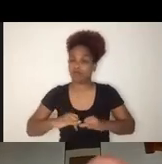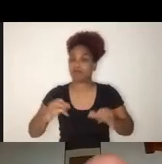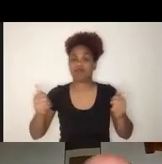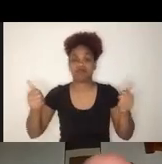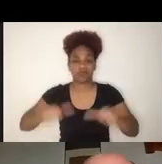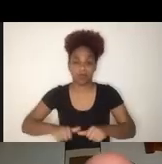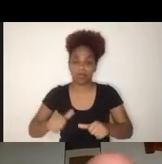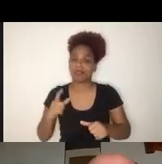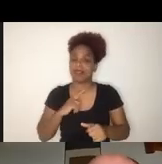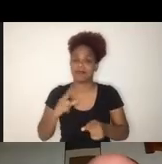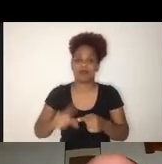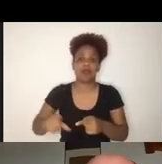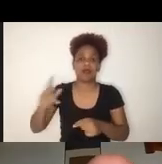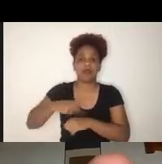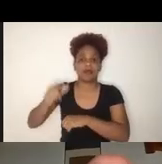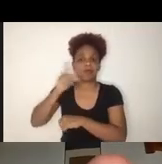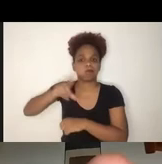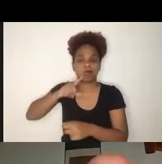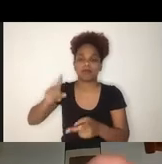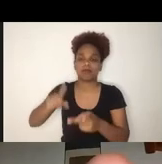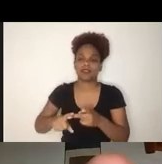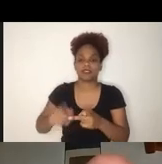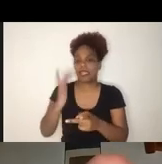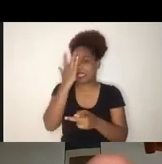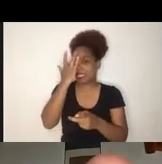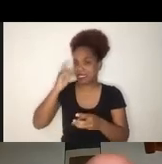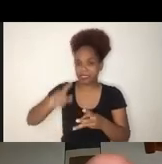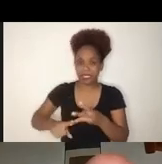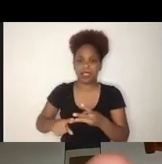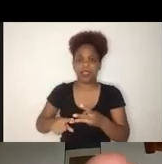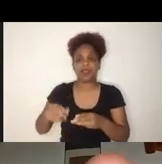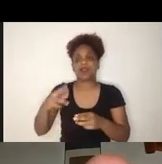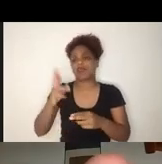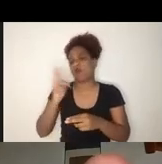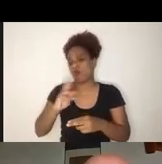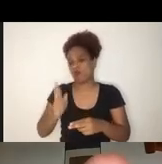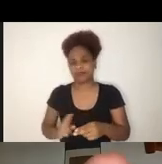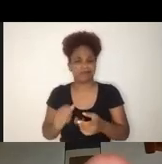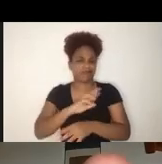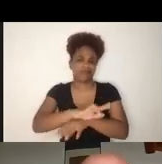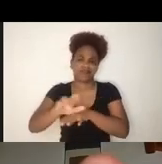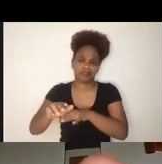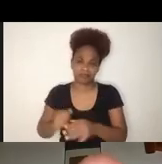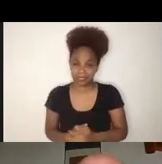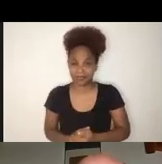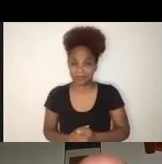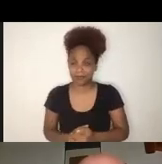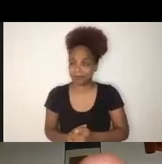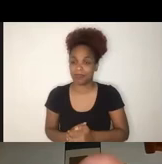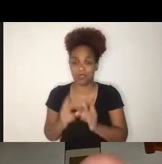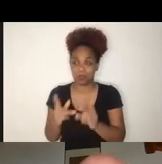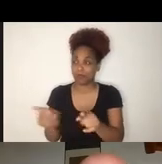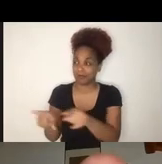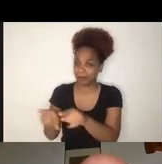etc. So this crisis, this pandemic is hitting your society and your